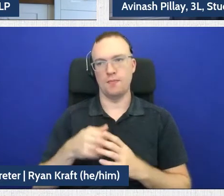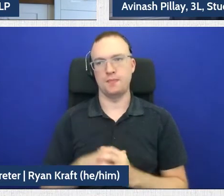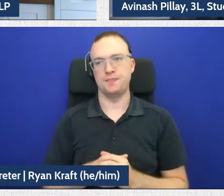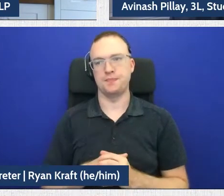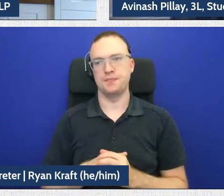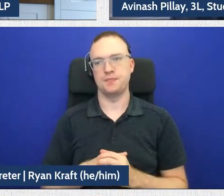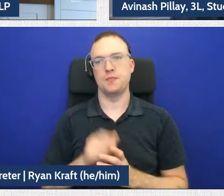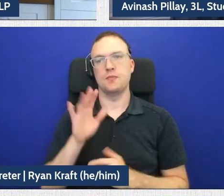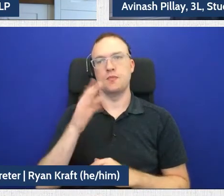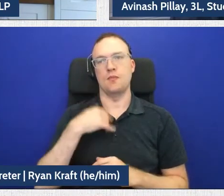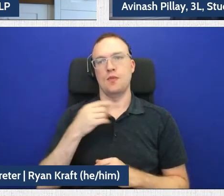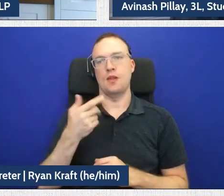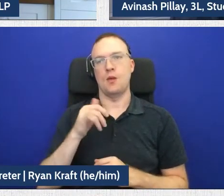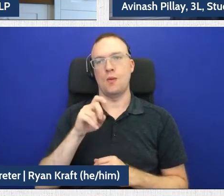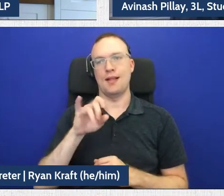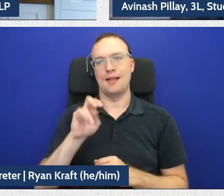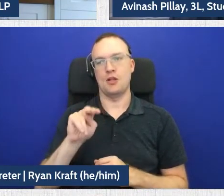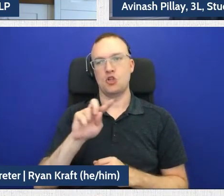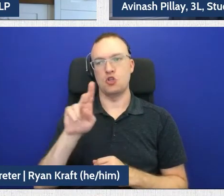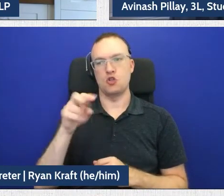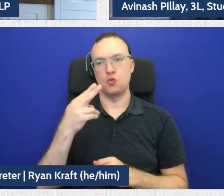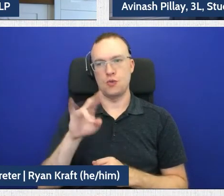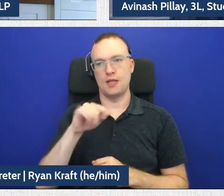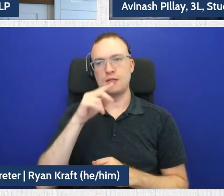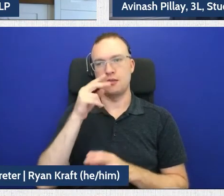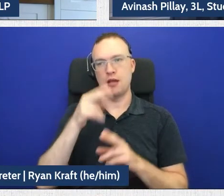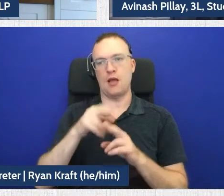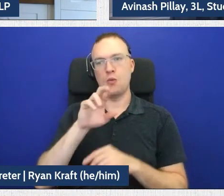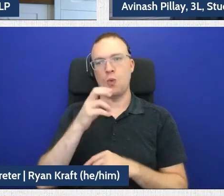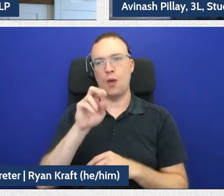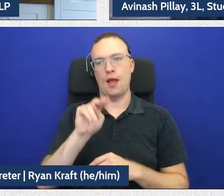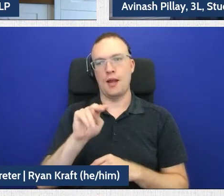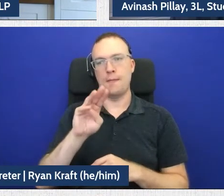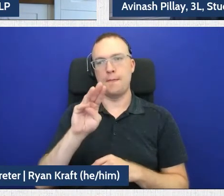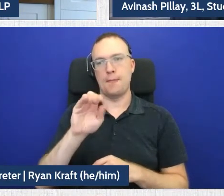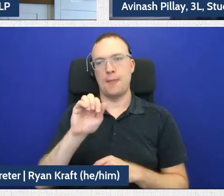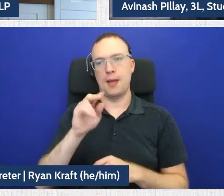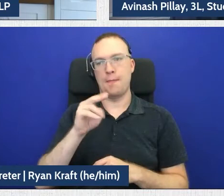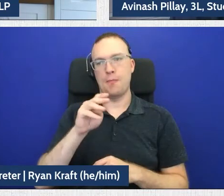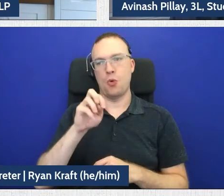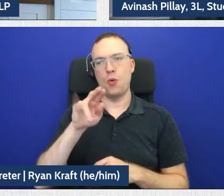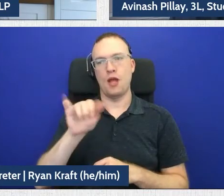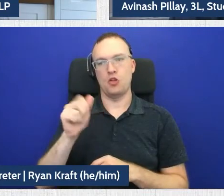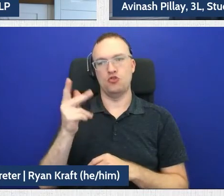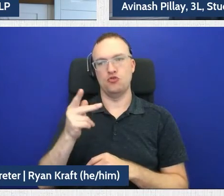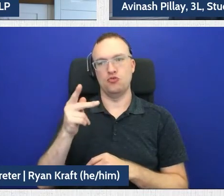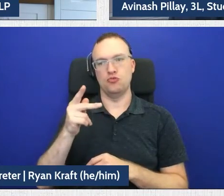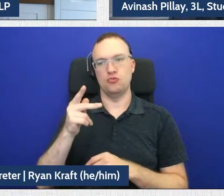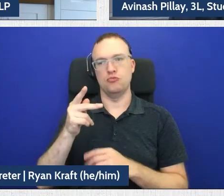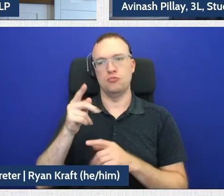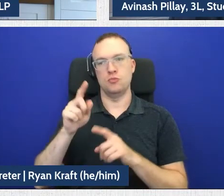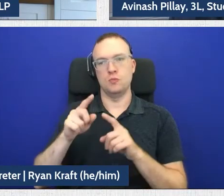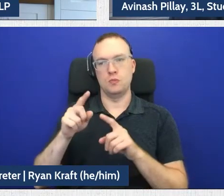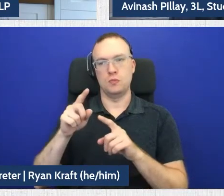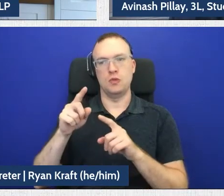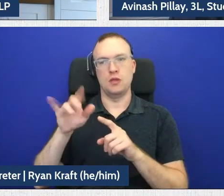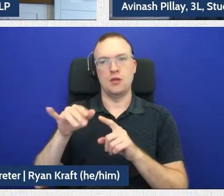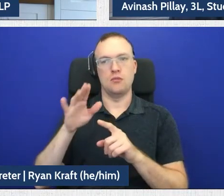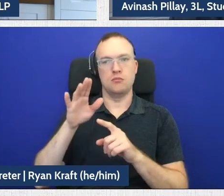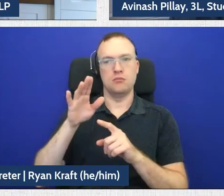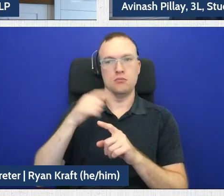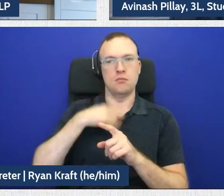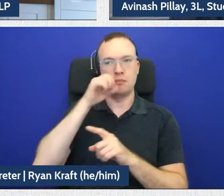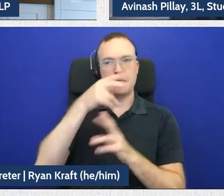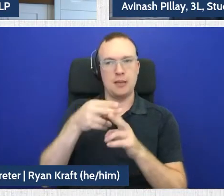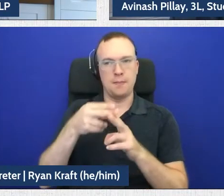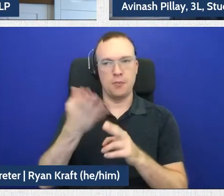note that this presentation will be recorded and it will be transcribed for viewers in the future. And with that, I'm going to